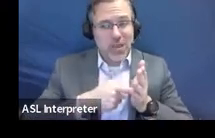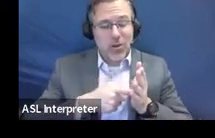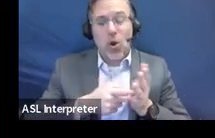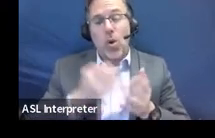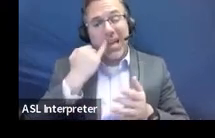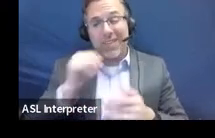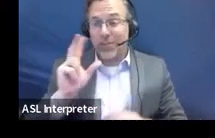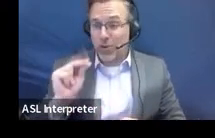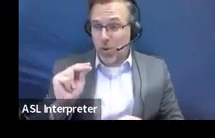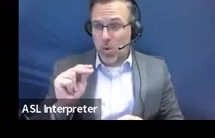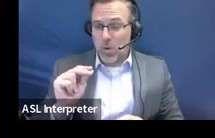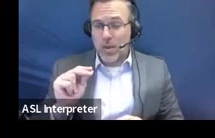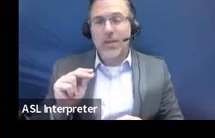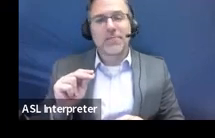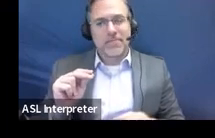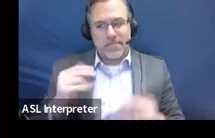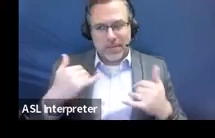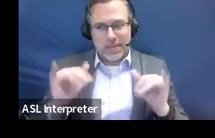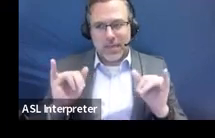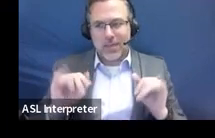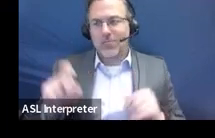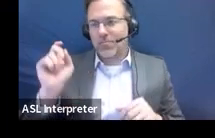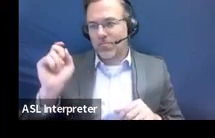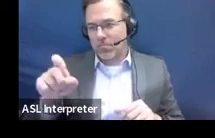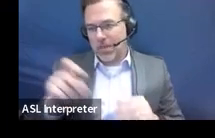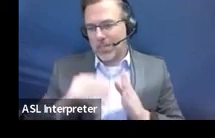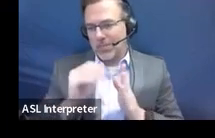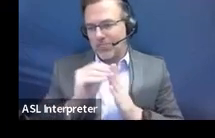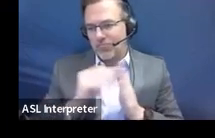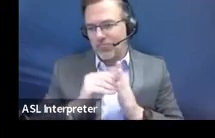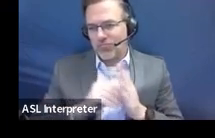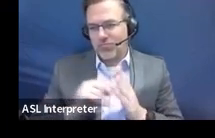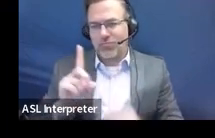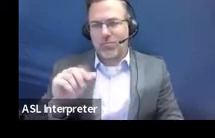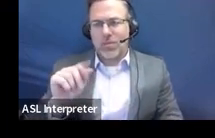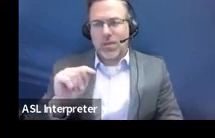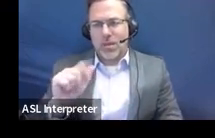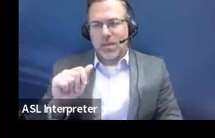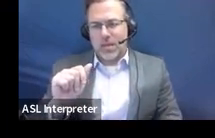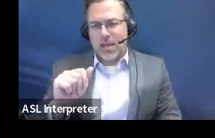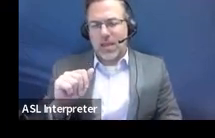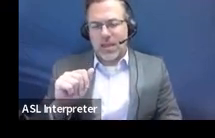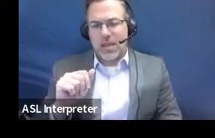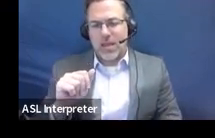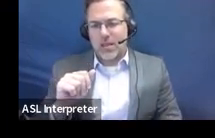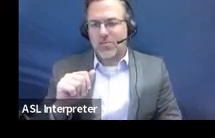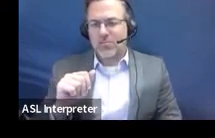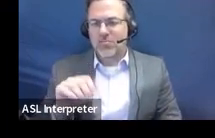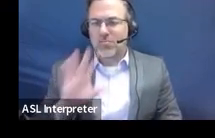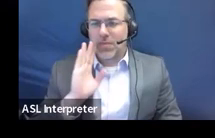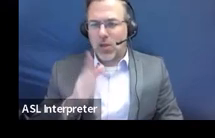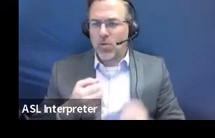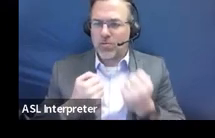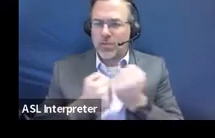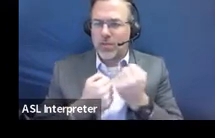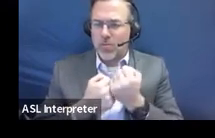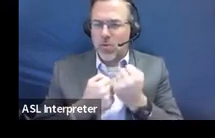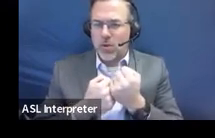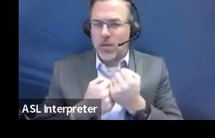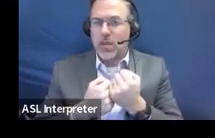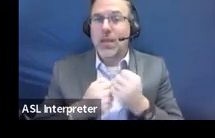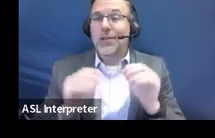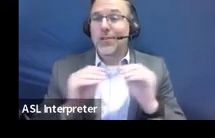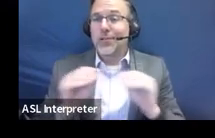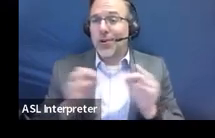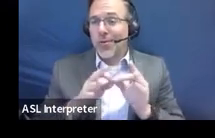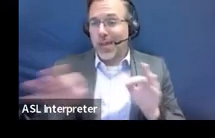done, you would want to put those data sources and the data that support that there is no language impairment.